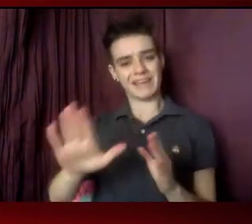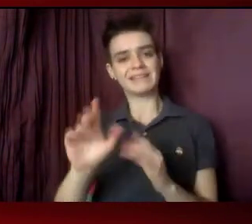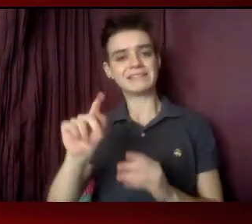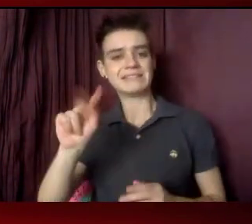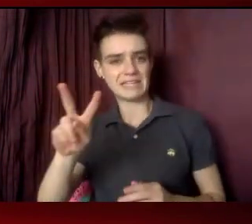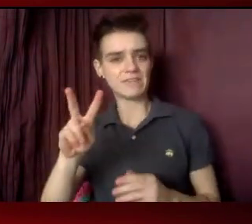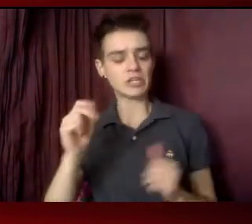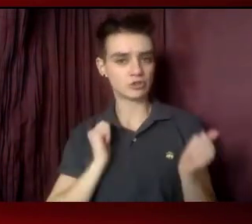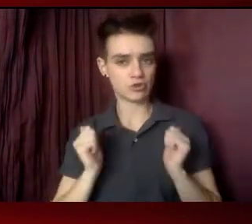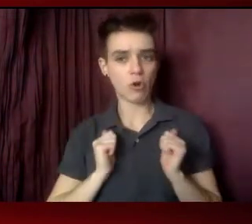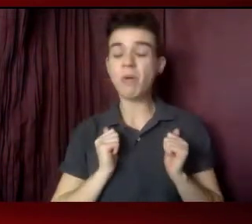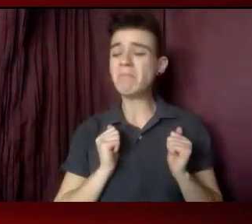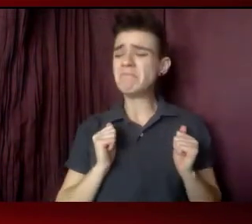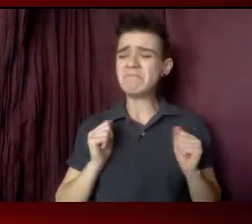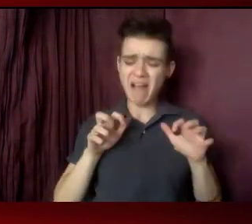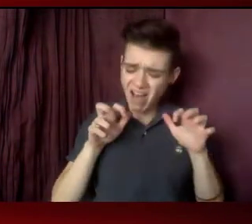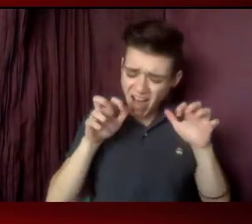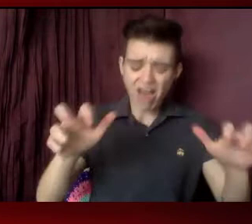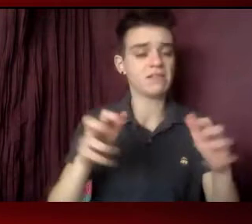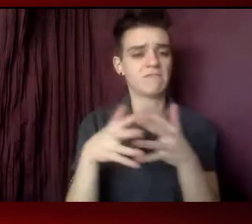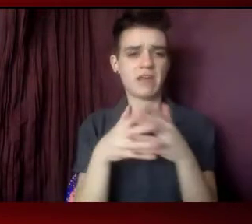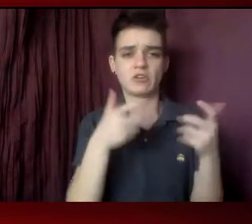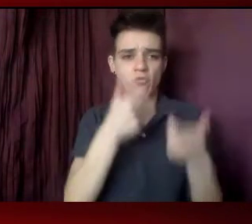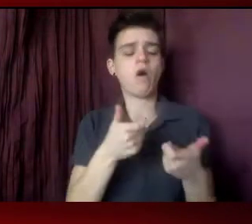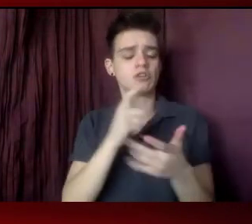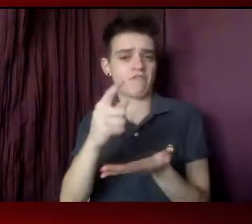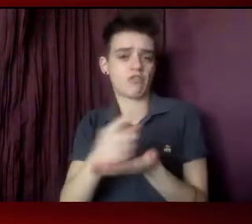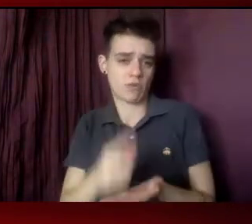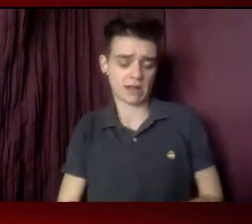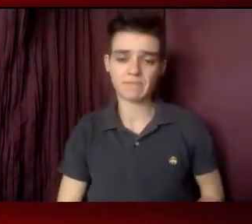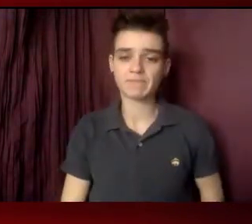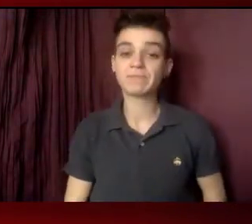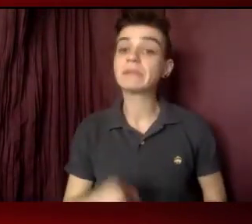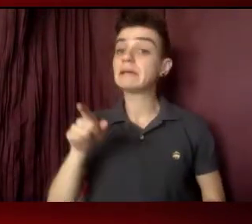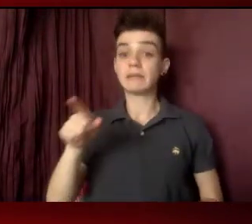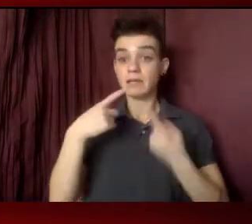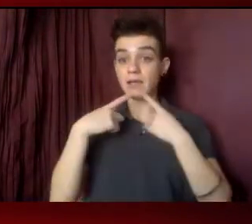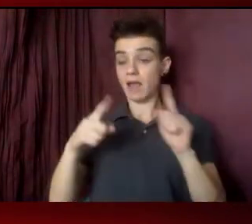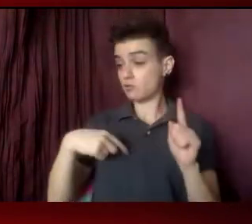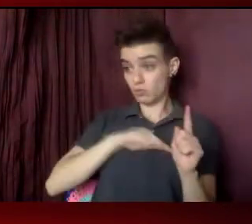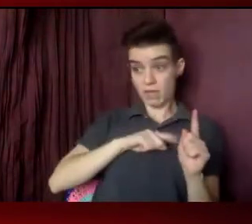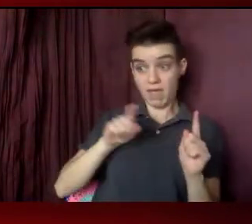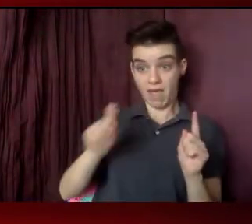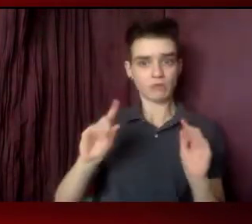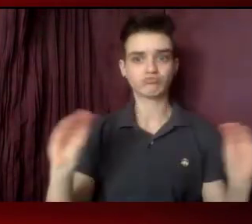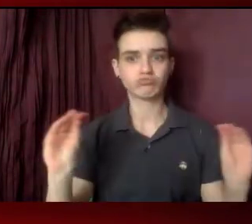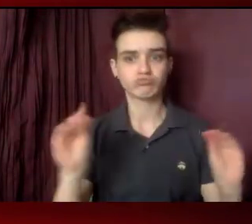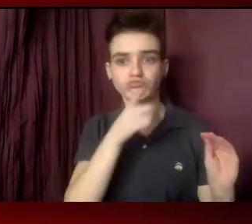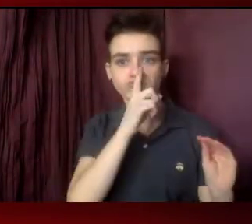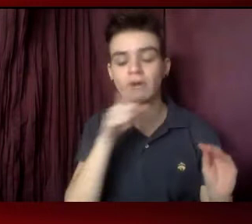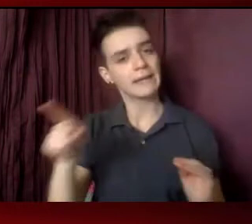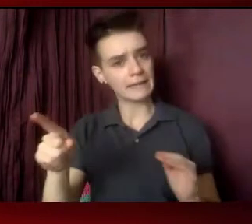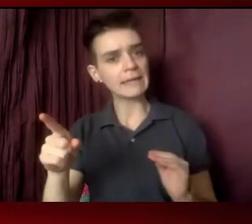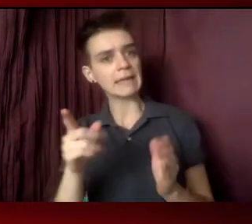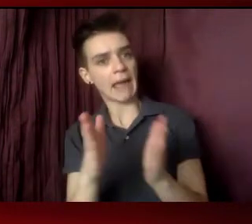that is seen by millions every week. He announced on his show, without being asked by us or prompted by us, to donate